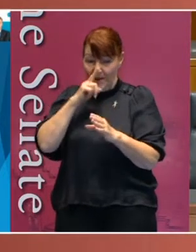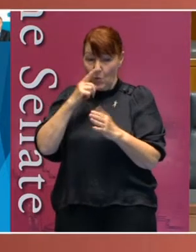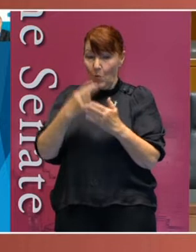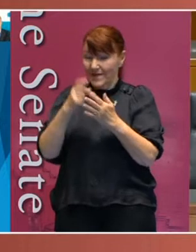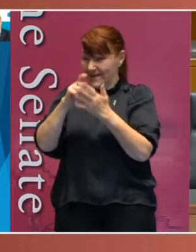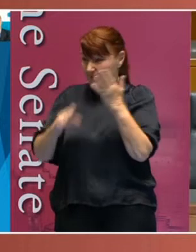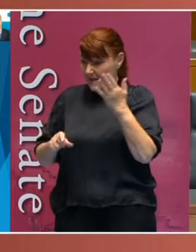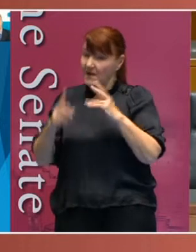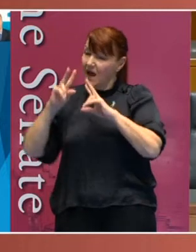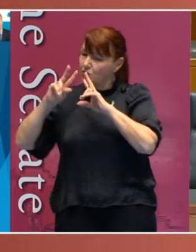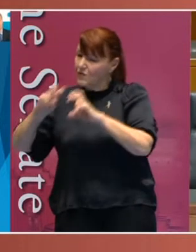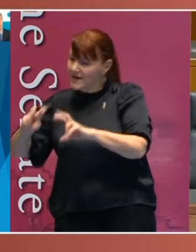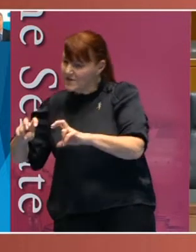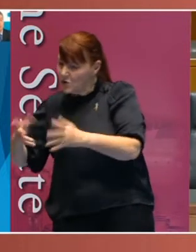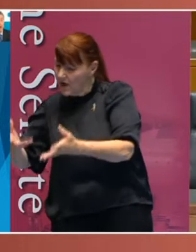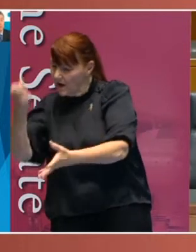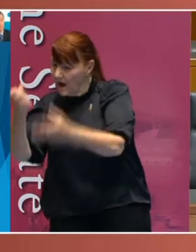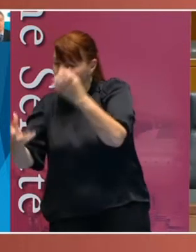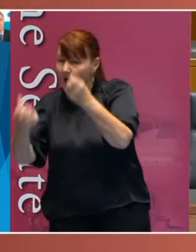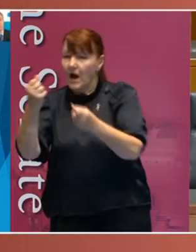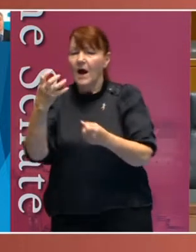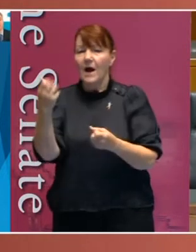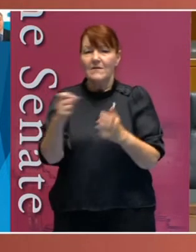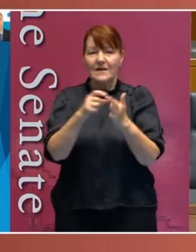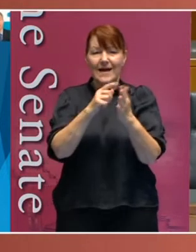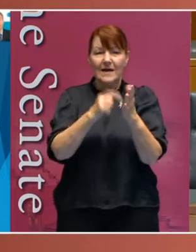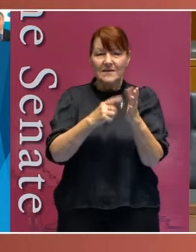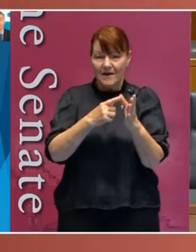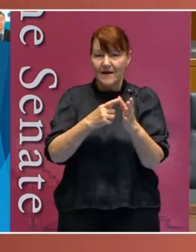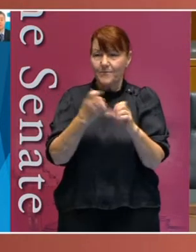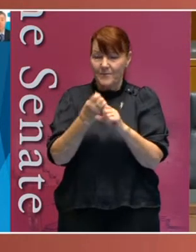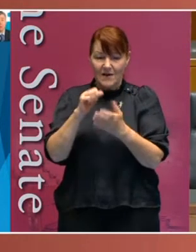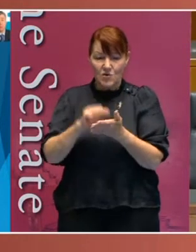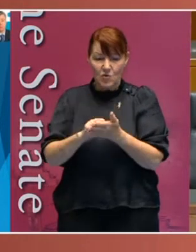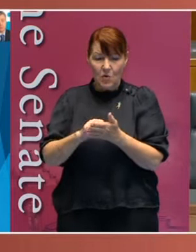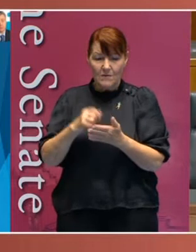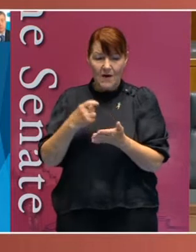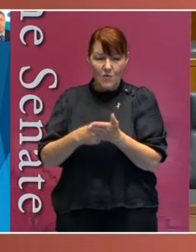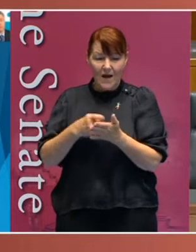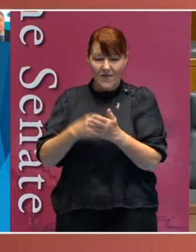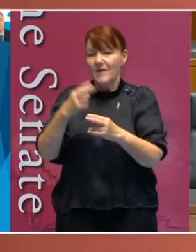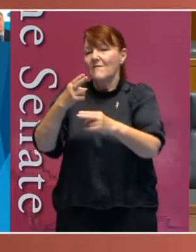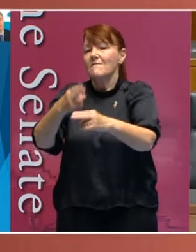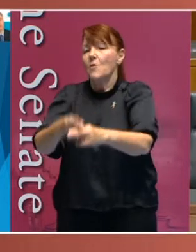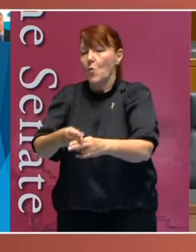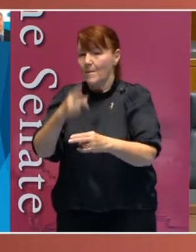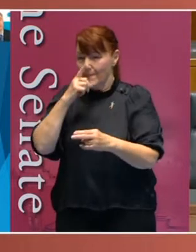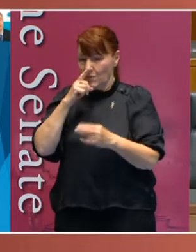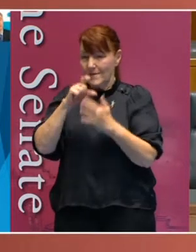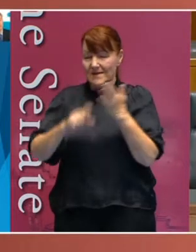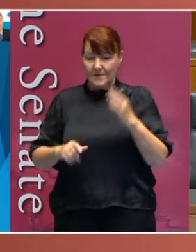research is also able to be undertaken by people with disability rather than just for people with disability.